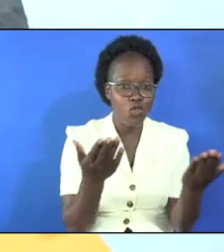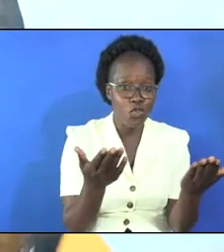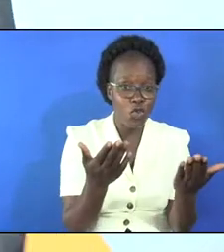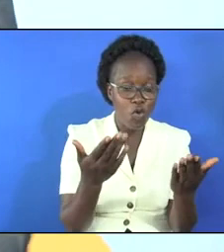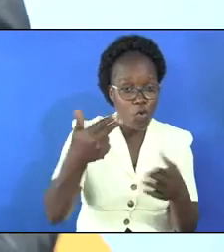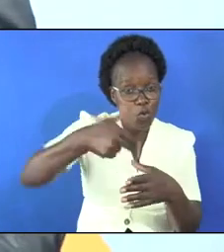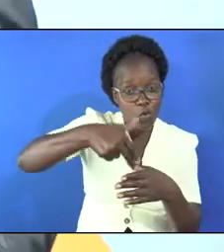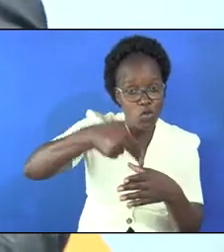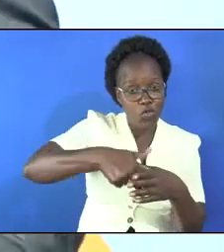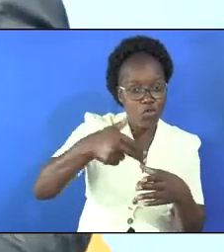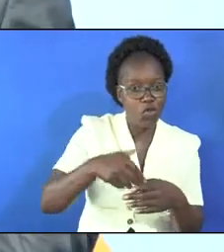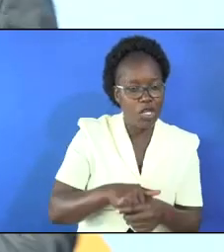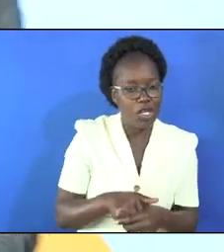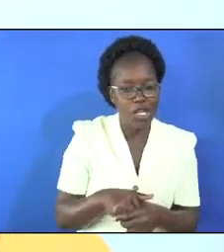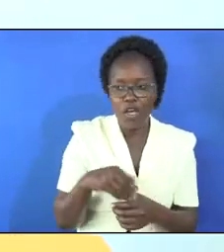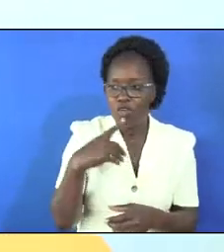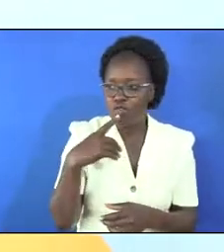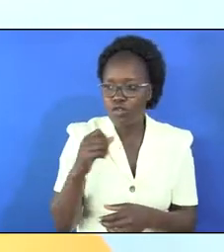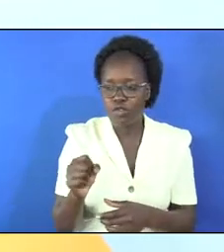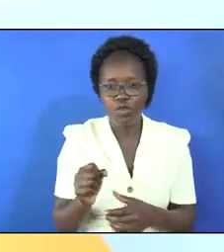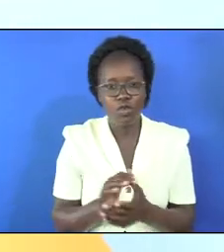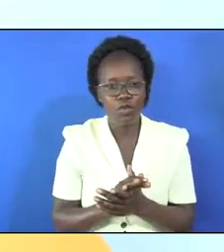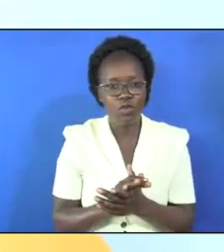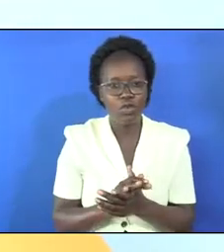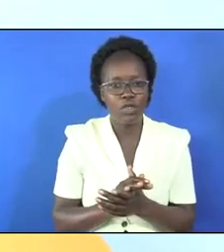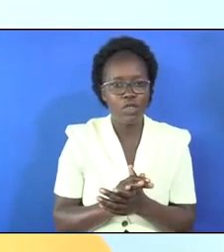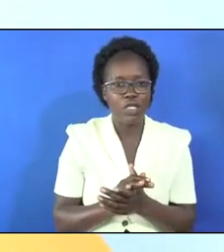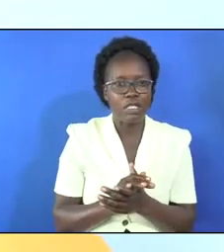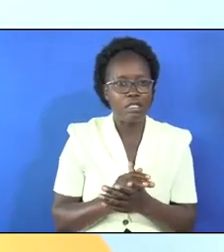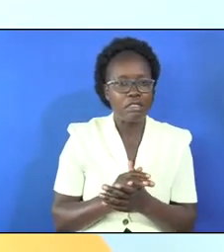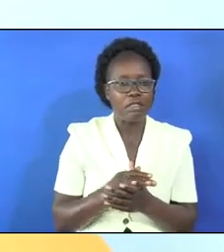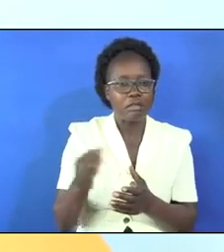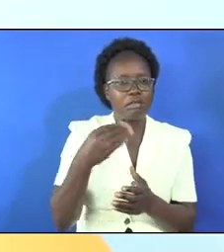with fuel so touch the door